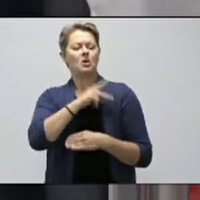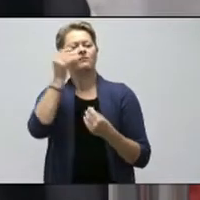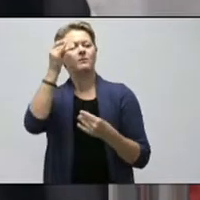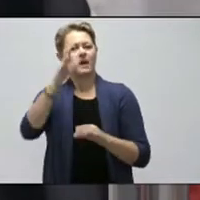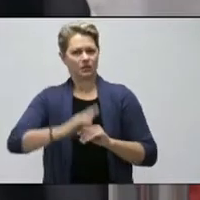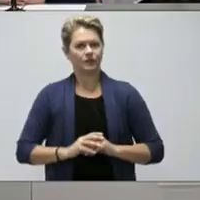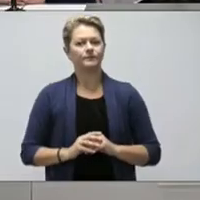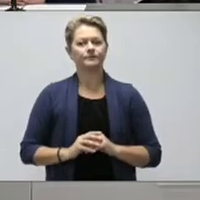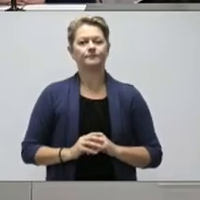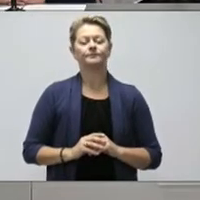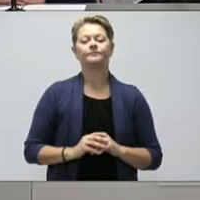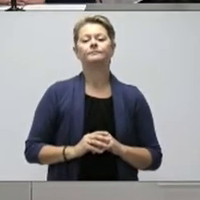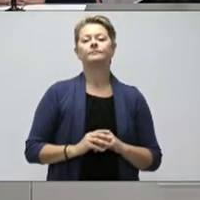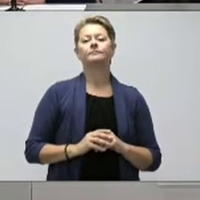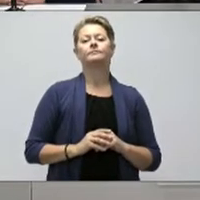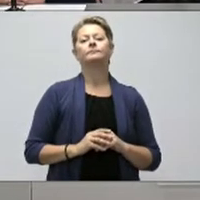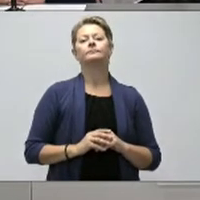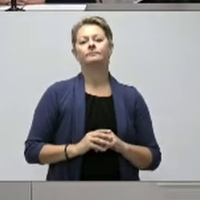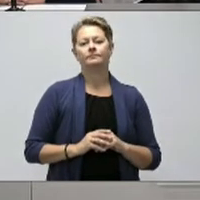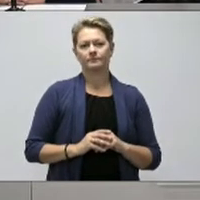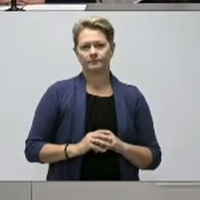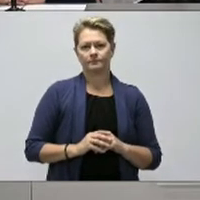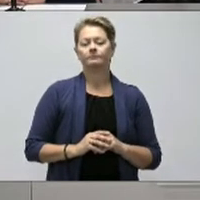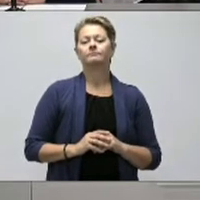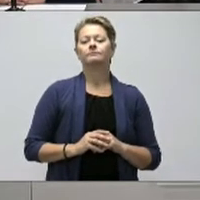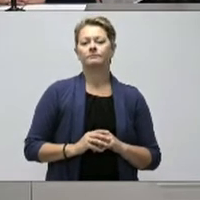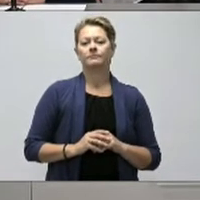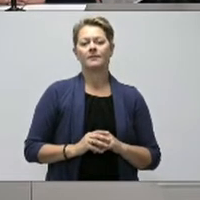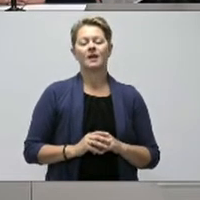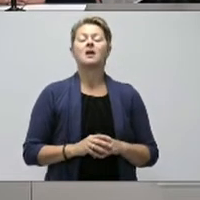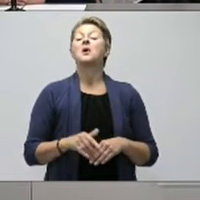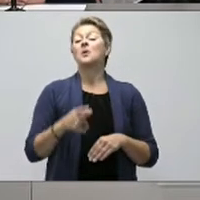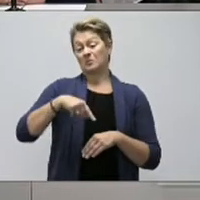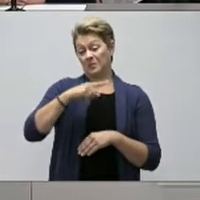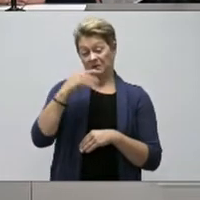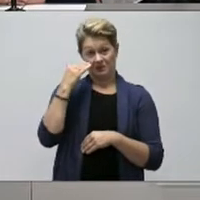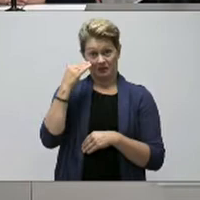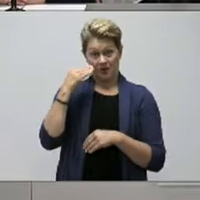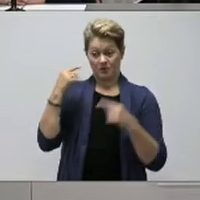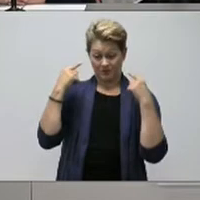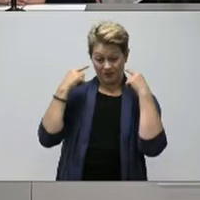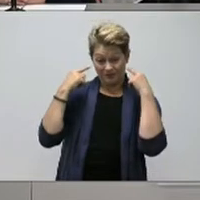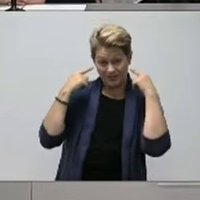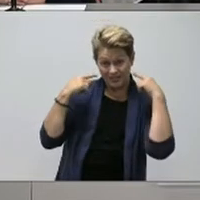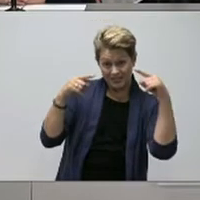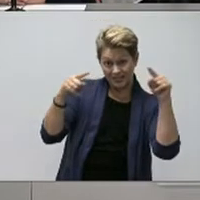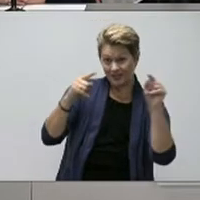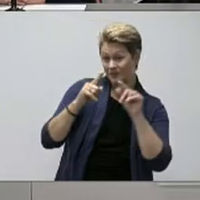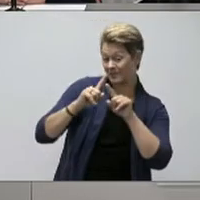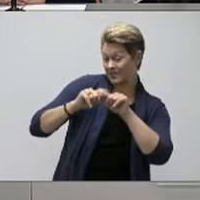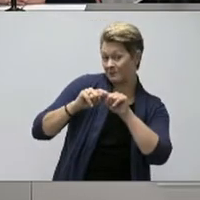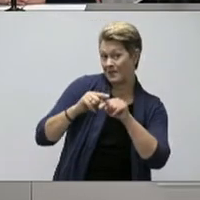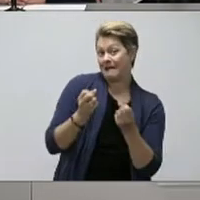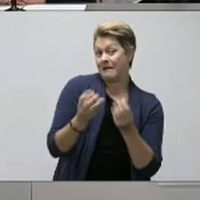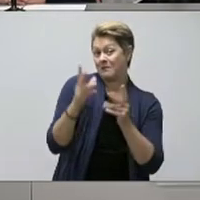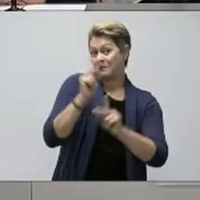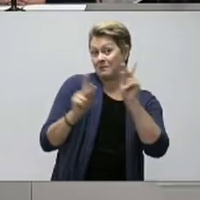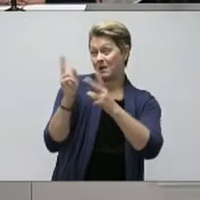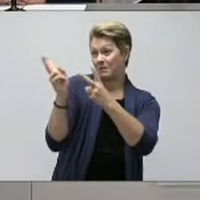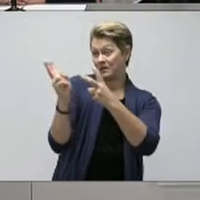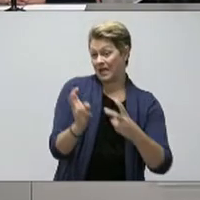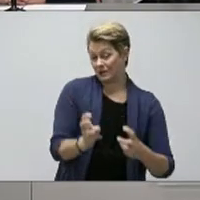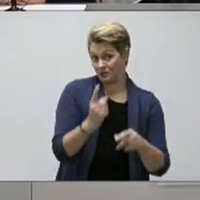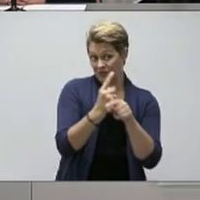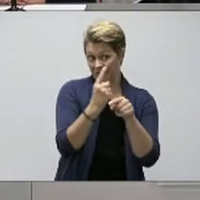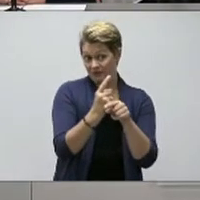On the issue of uptake, we know that this is only successful based on a significant uptake in user downloads. Is